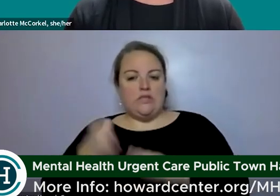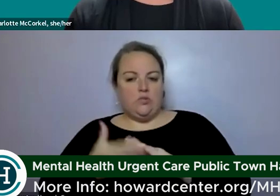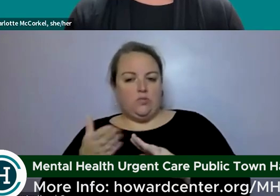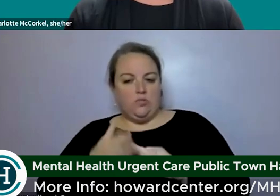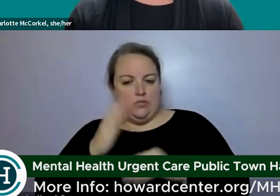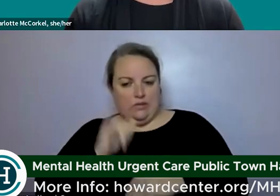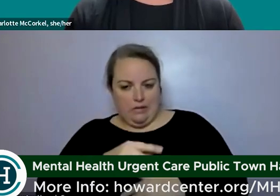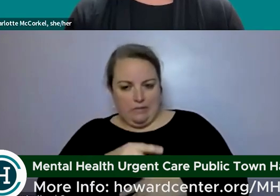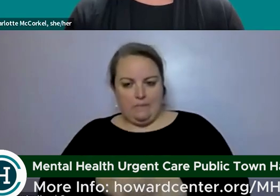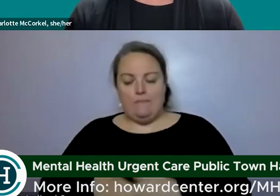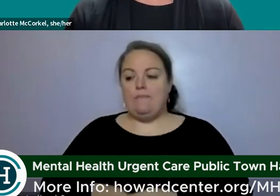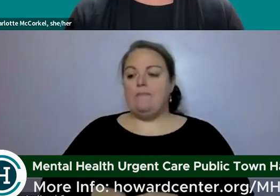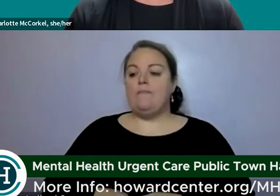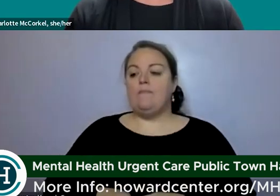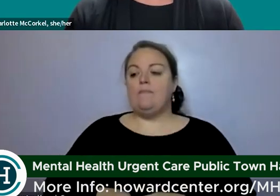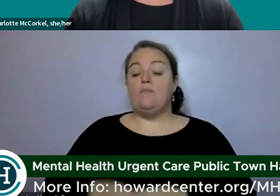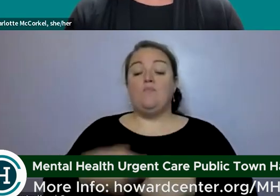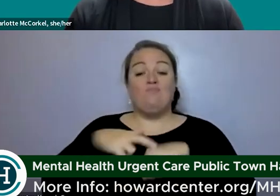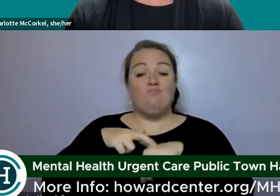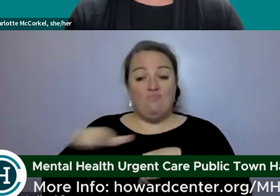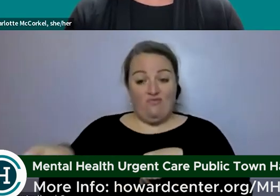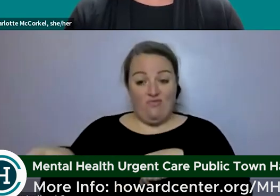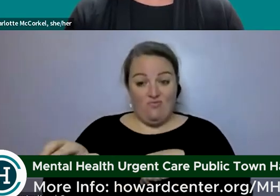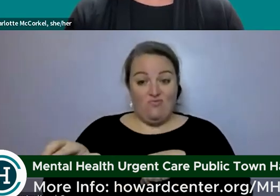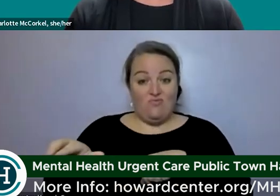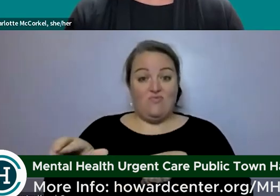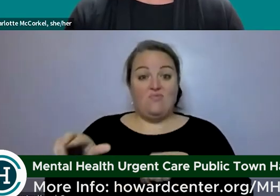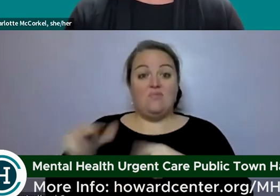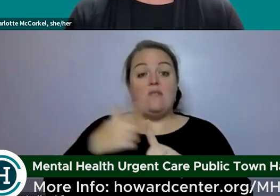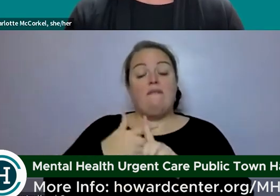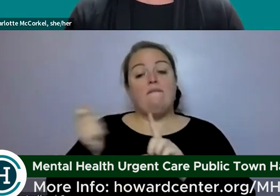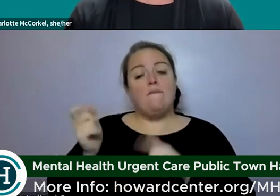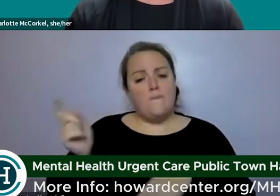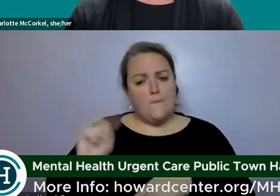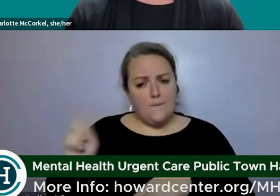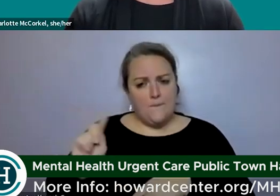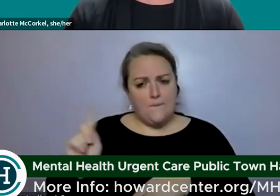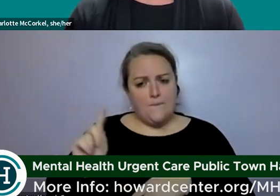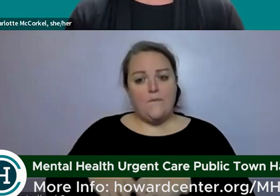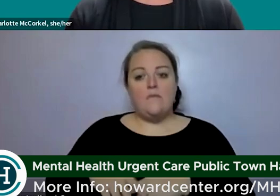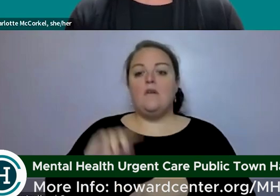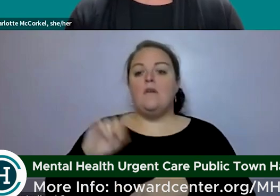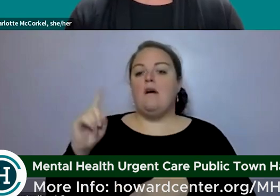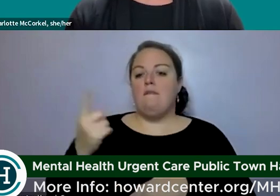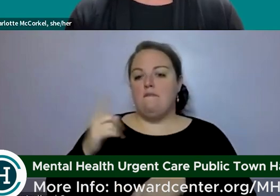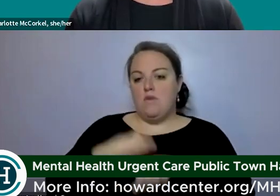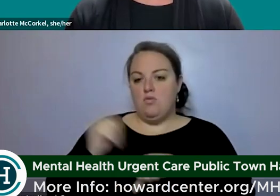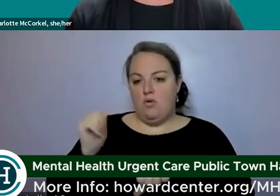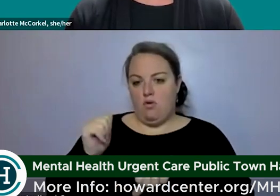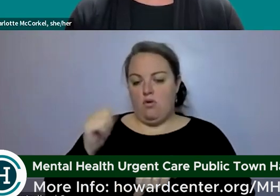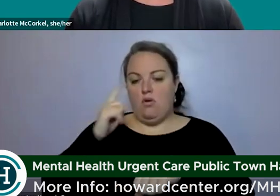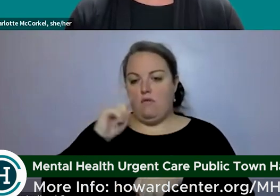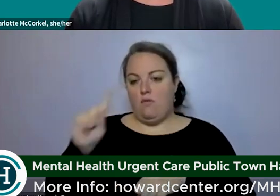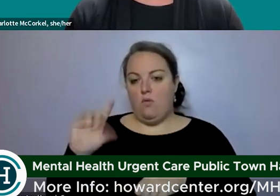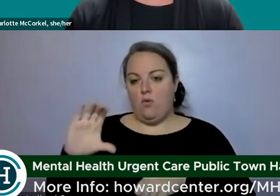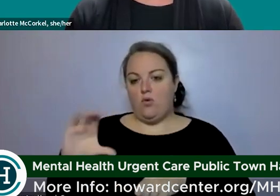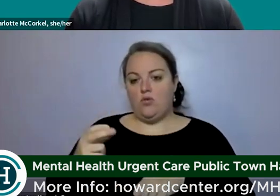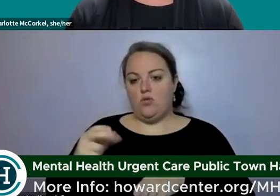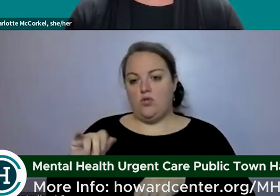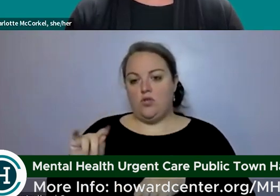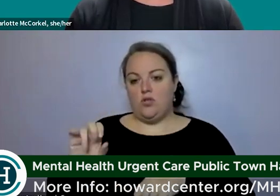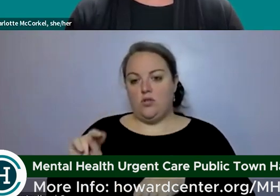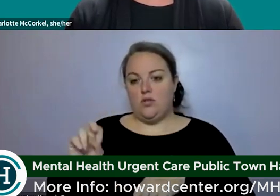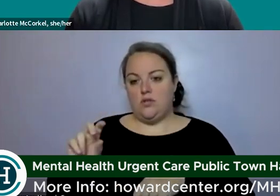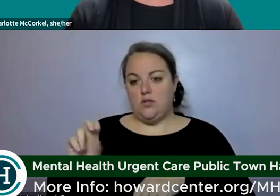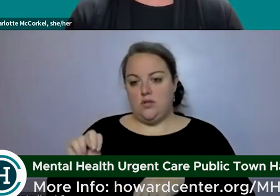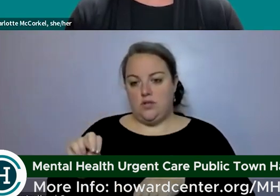referrals to adult crisis stabilization come from first call for chittenden county or if someone